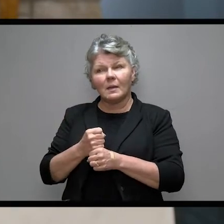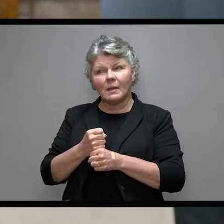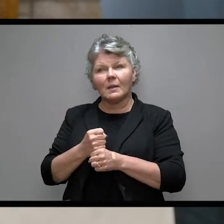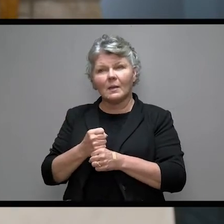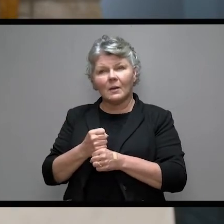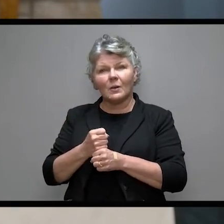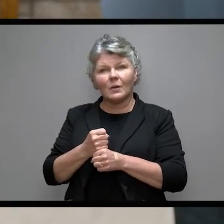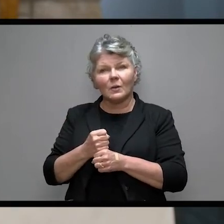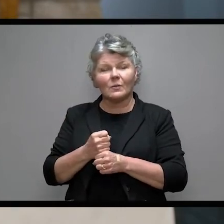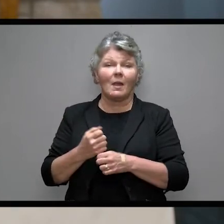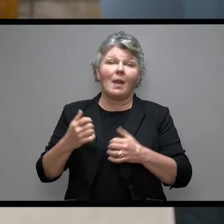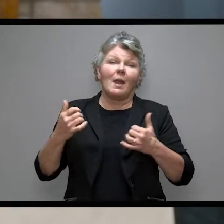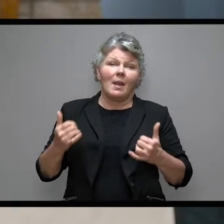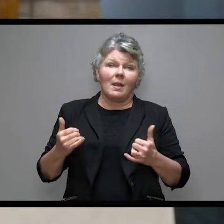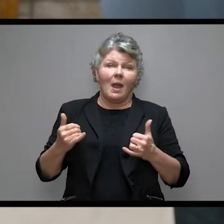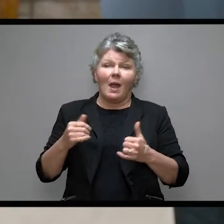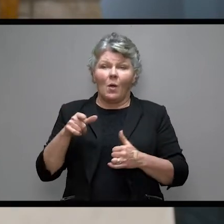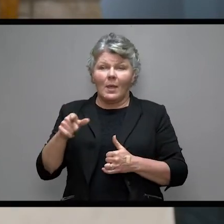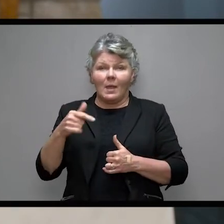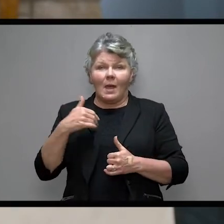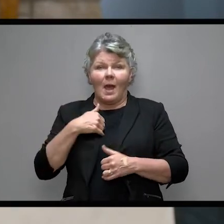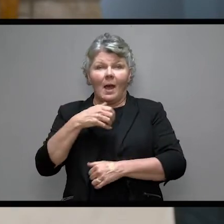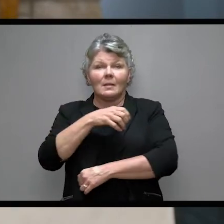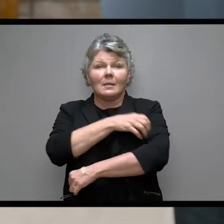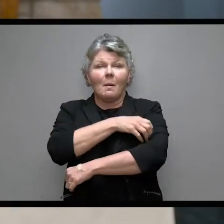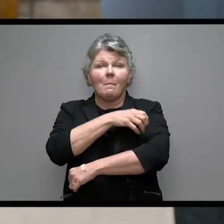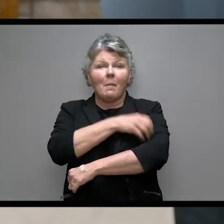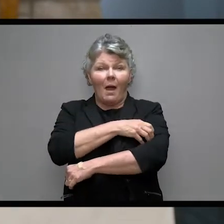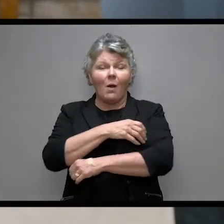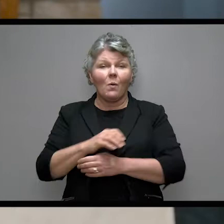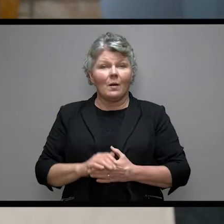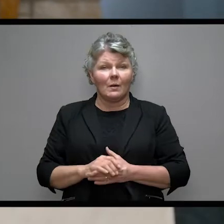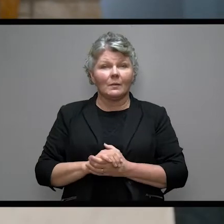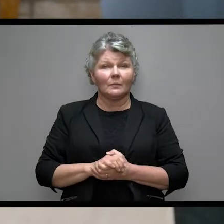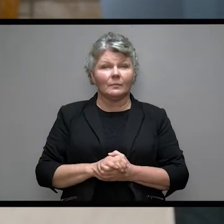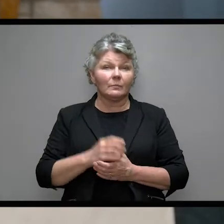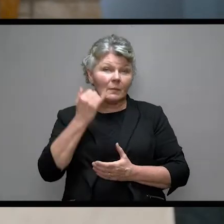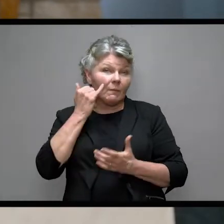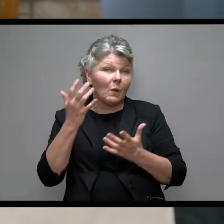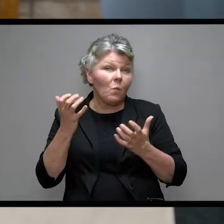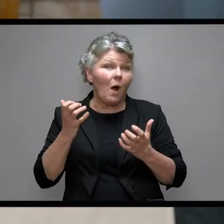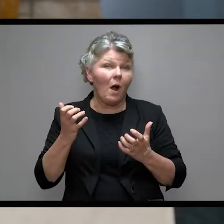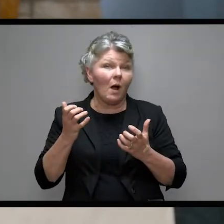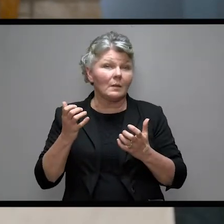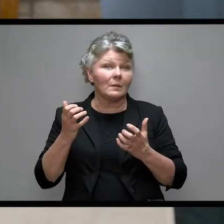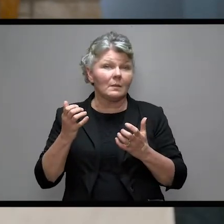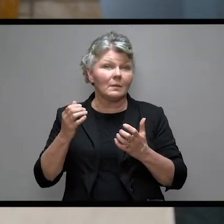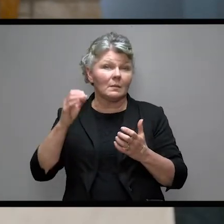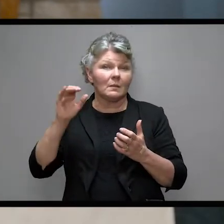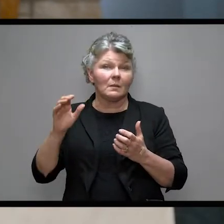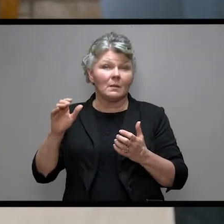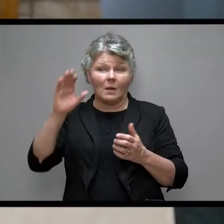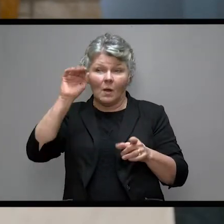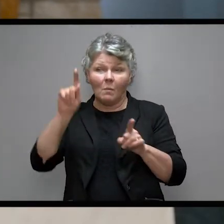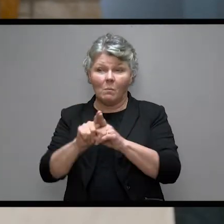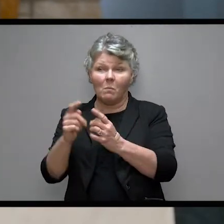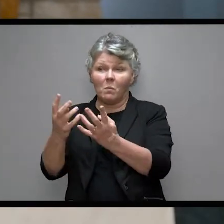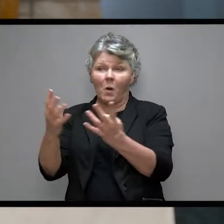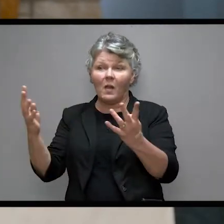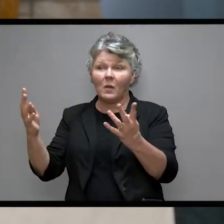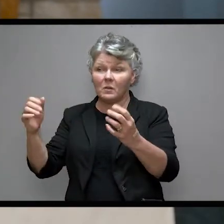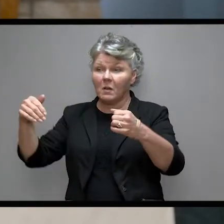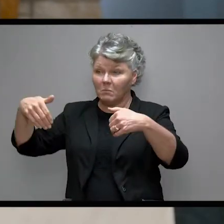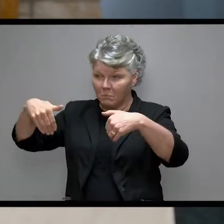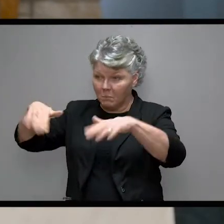And now He has the power if He wants to He can send them away in this time of famine empty